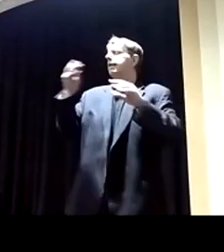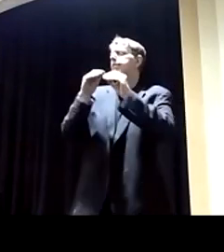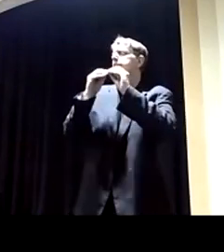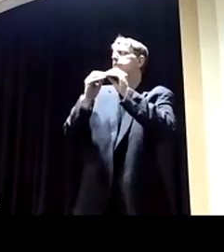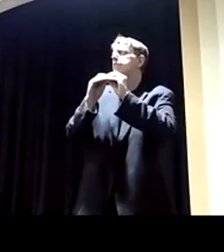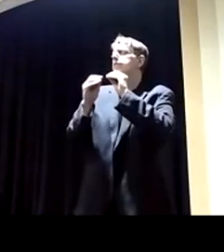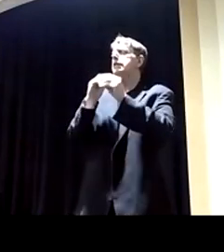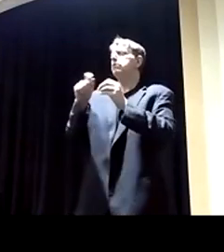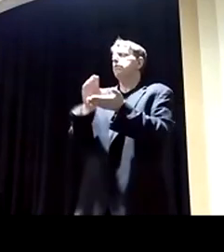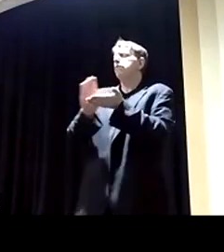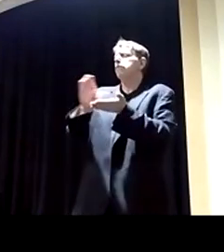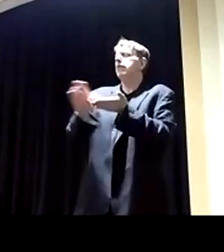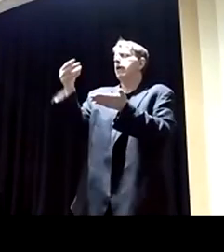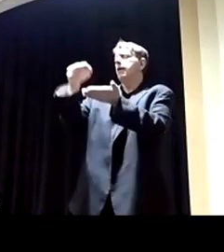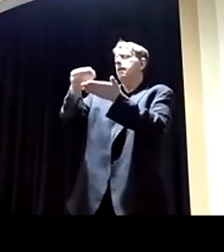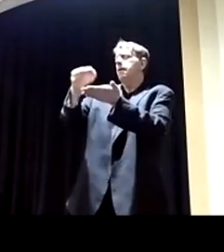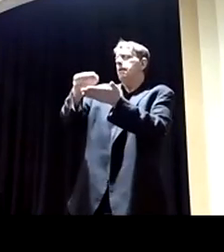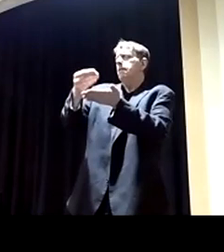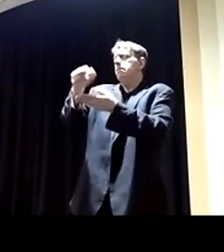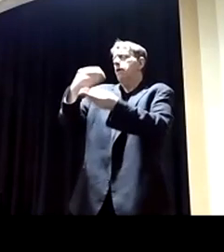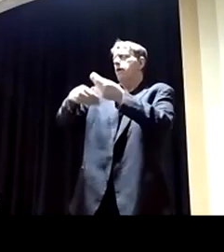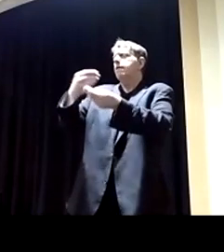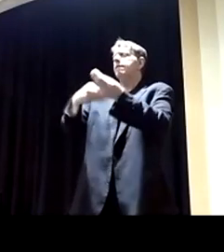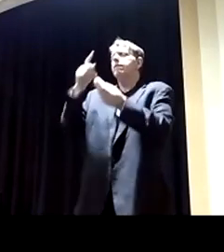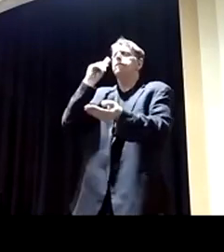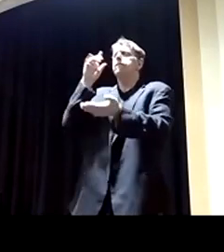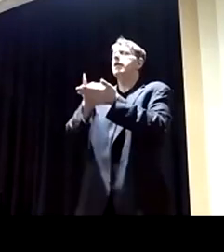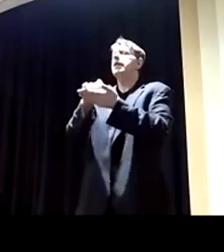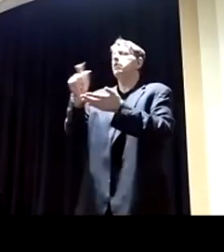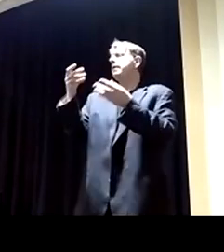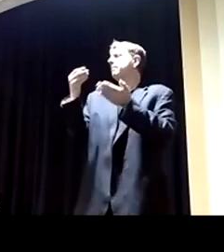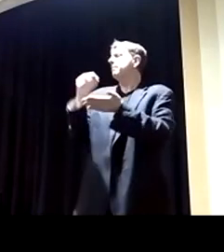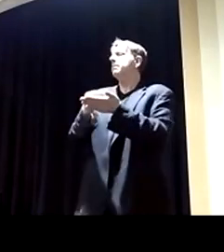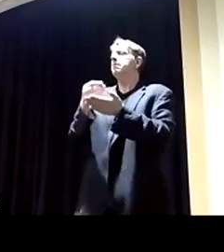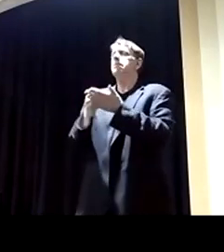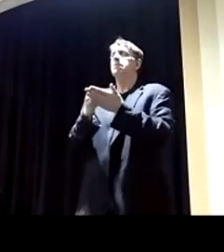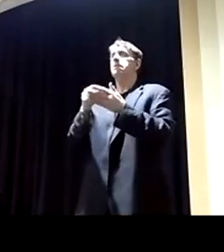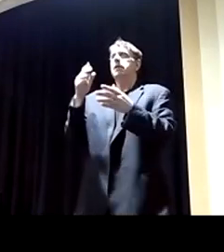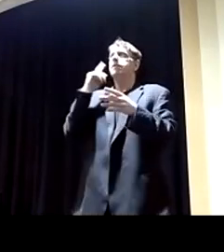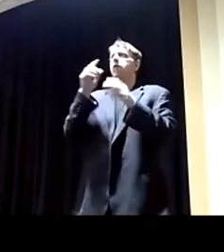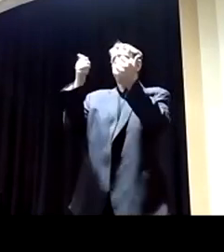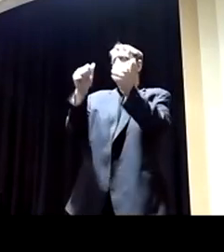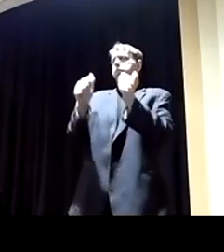get that done in states. I know New Jersey has some subsidies that they actually give you to fix up decrepit homes.